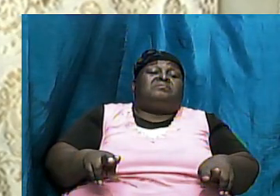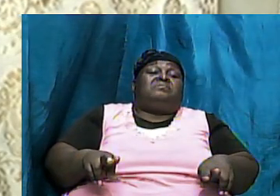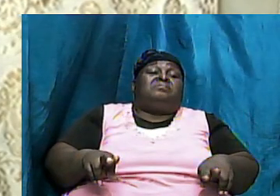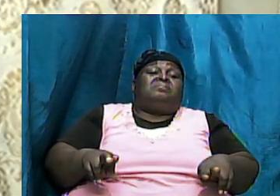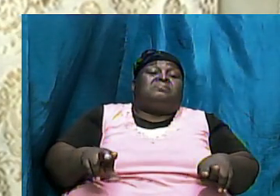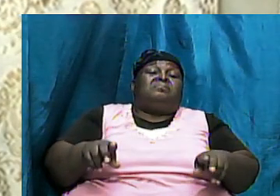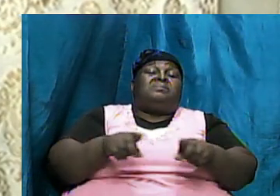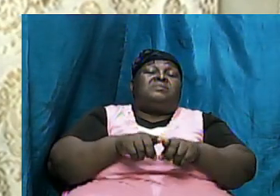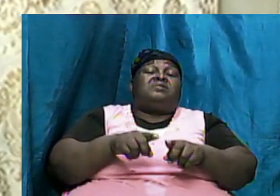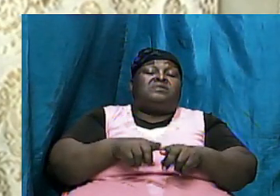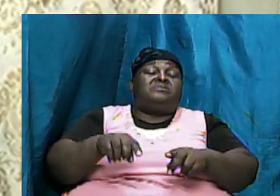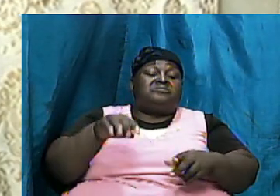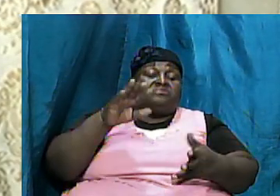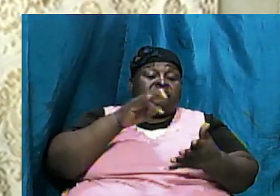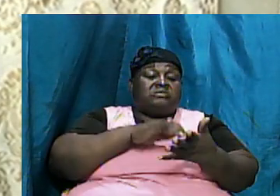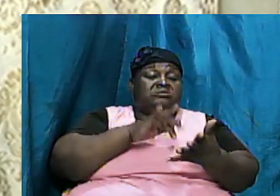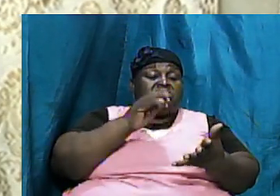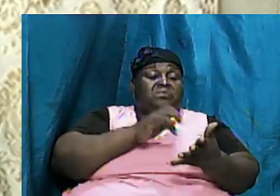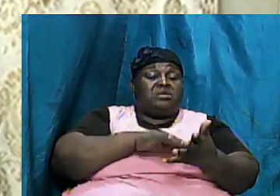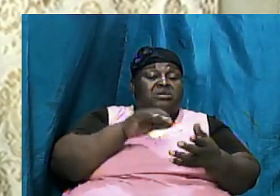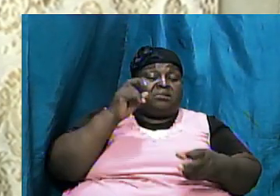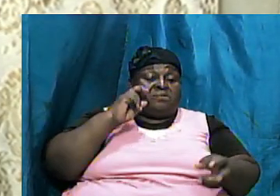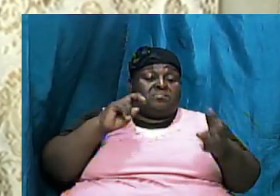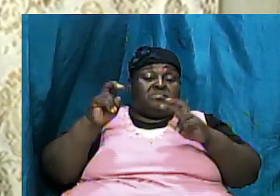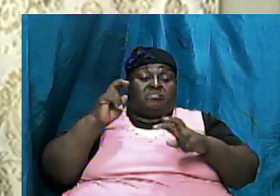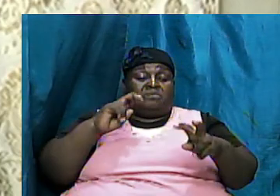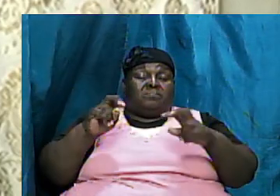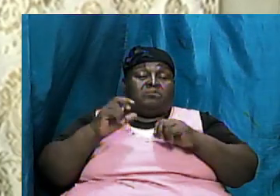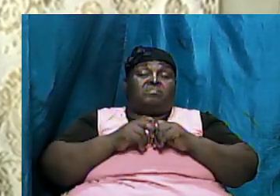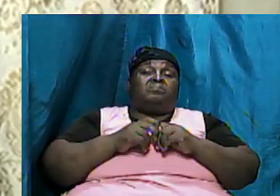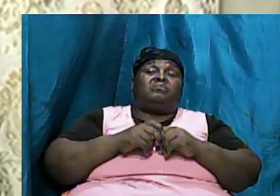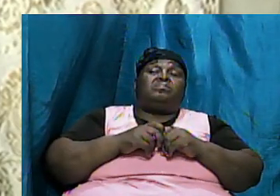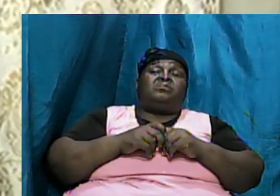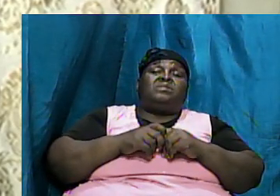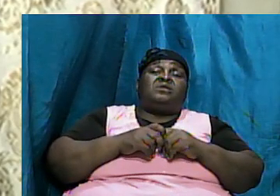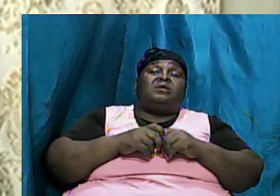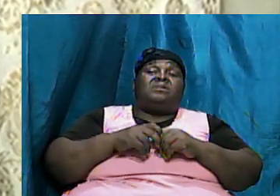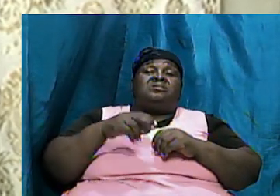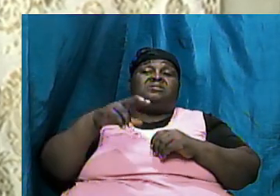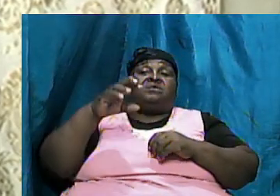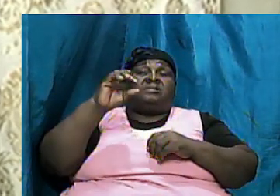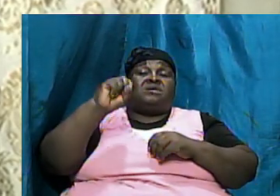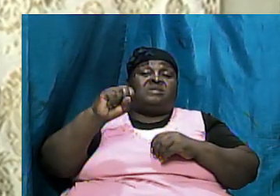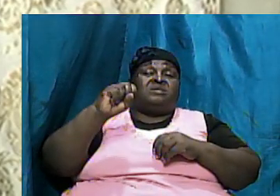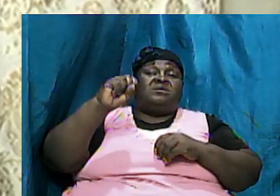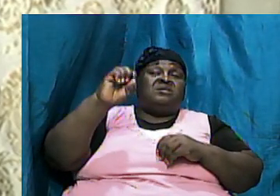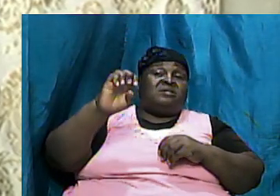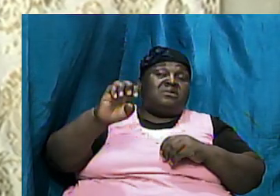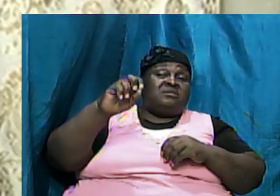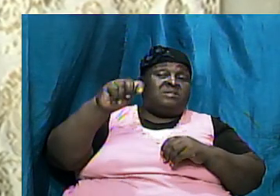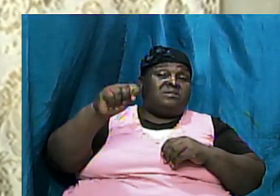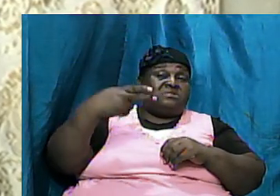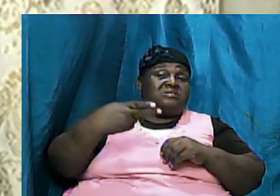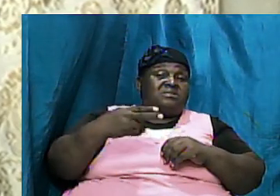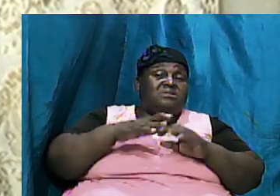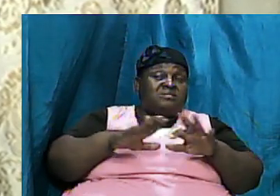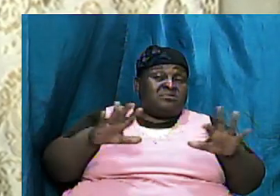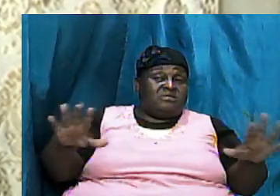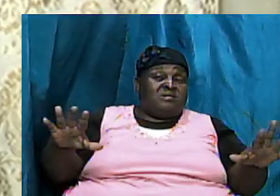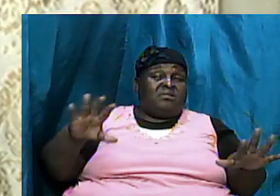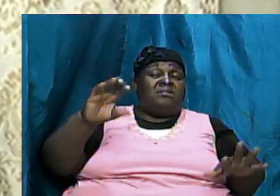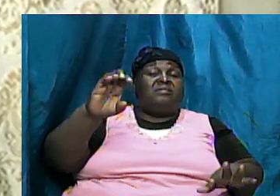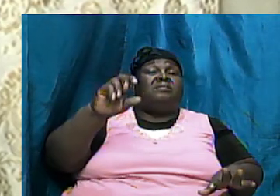observe it and Seth had his children and Cain had